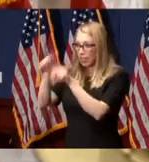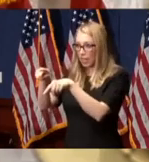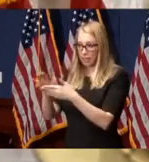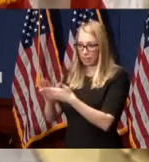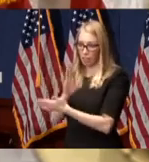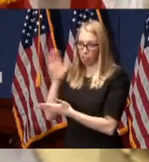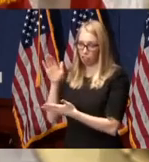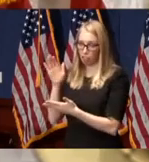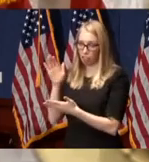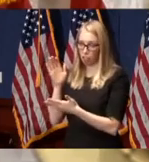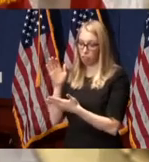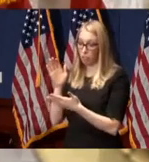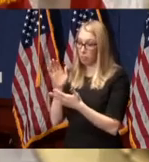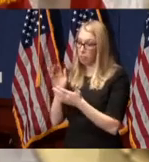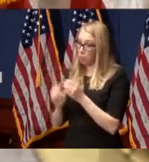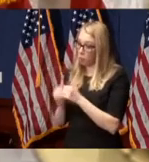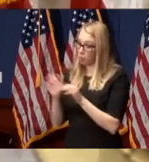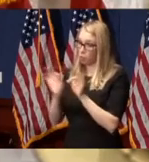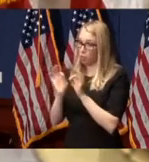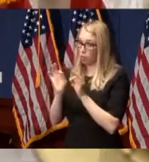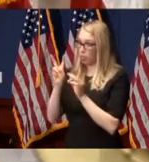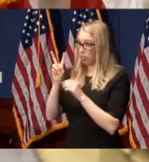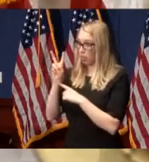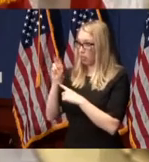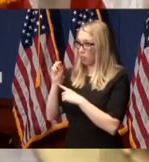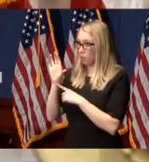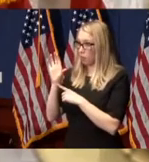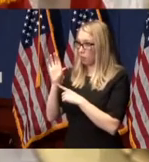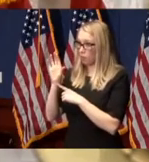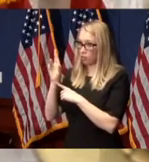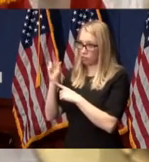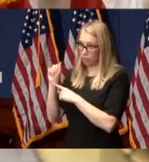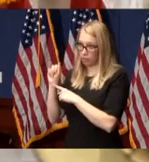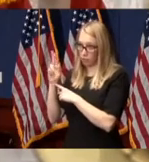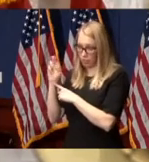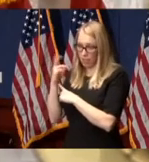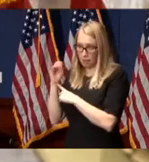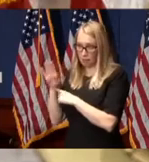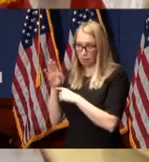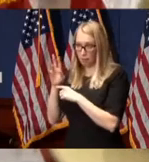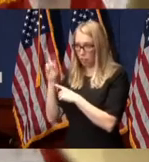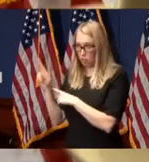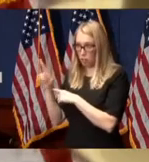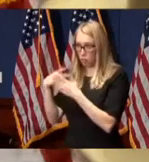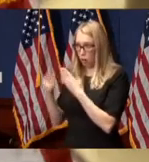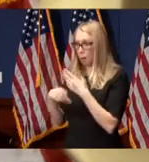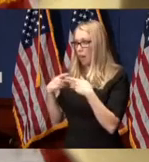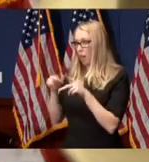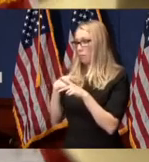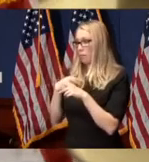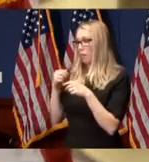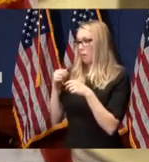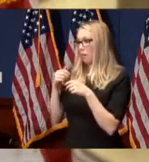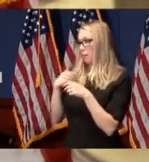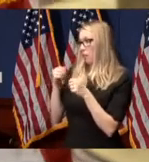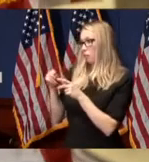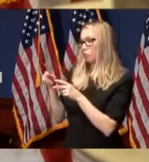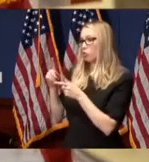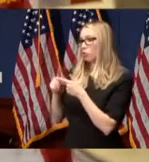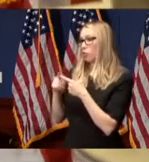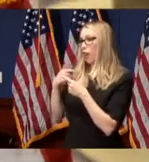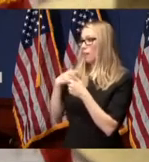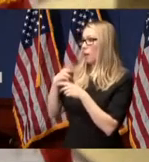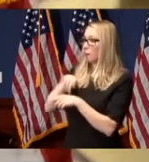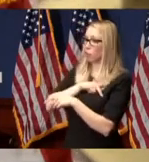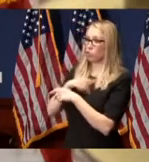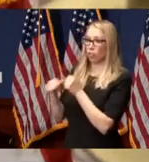Most importantly, however, the vocational rehabilitation program afforded me the opportunity to temporarily have a personal care